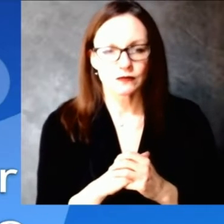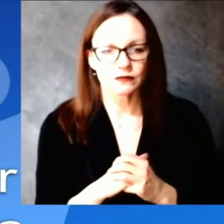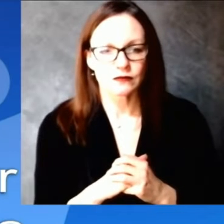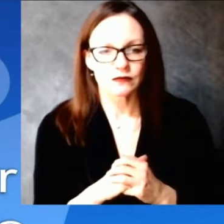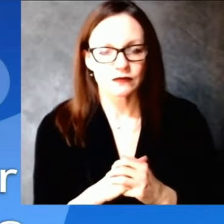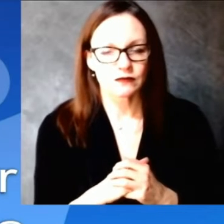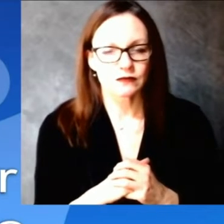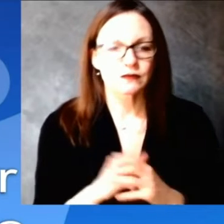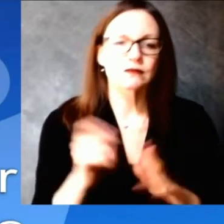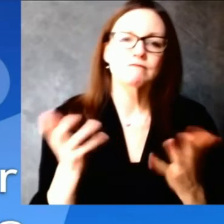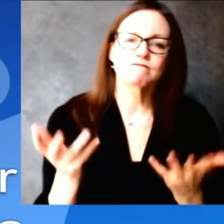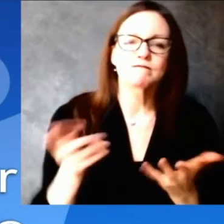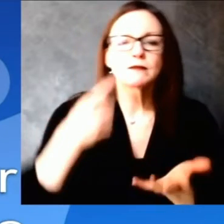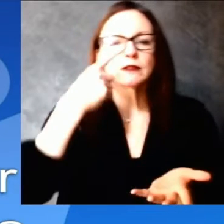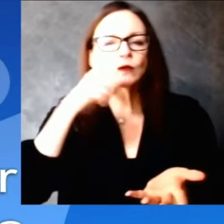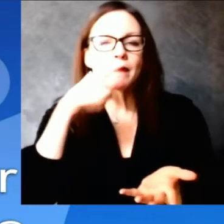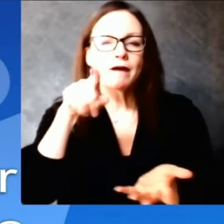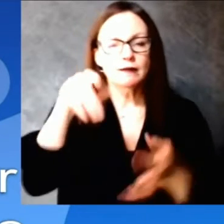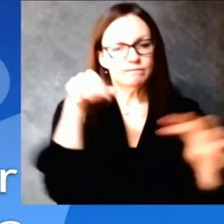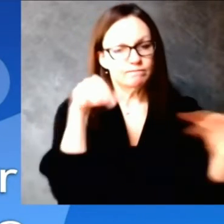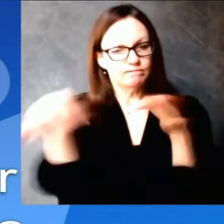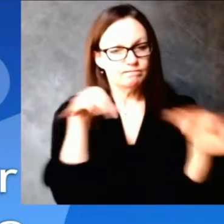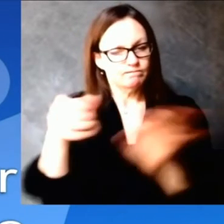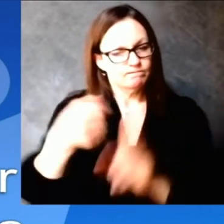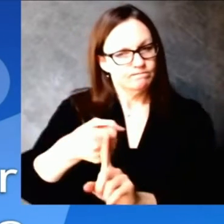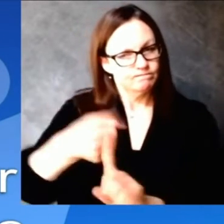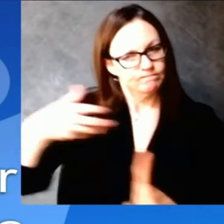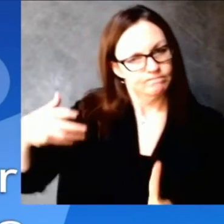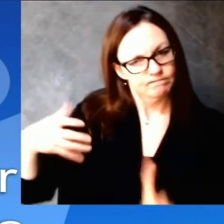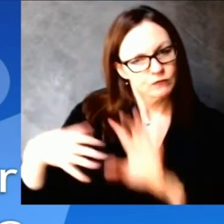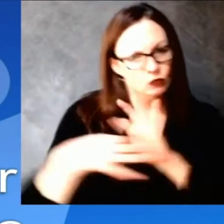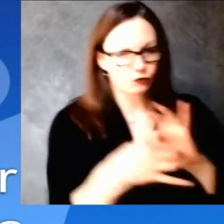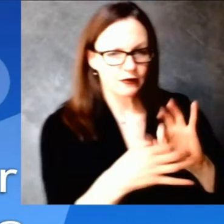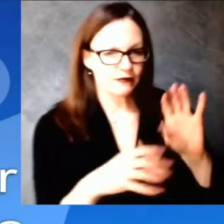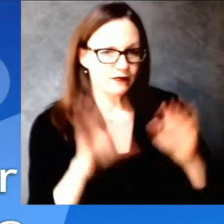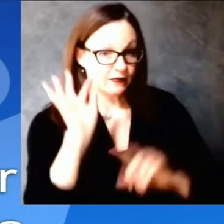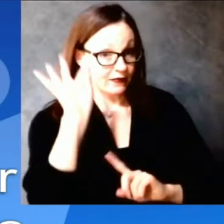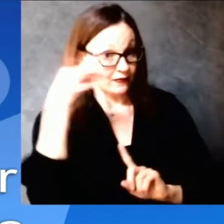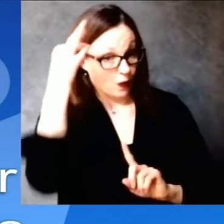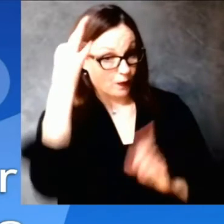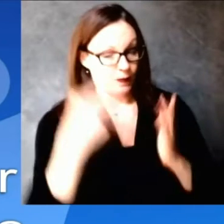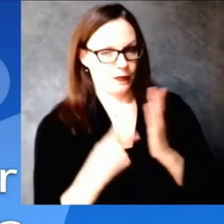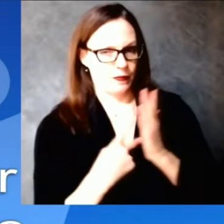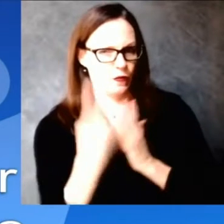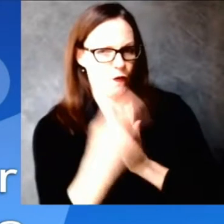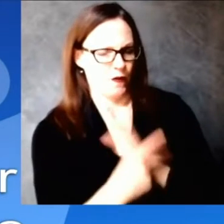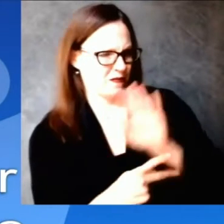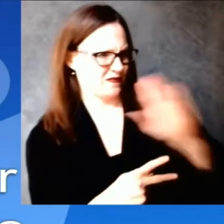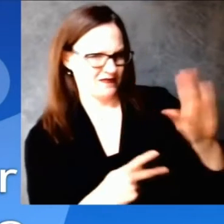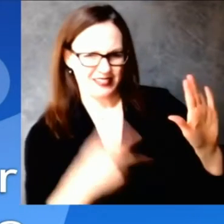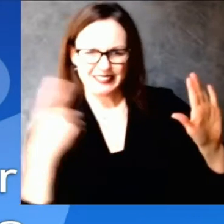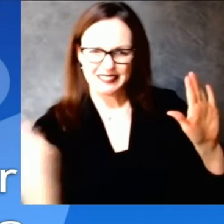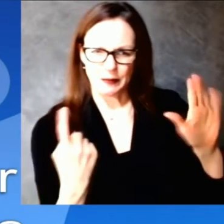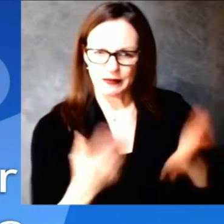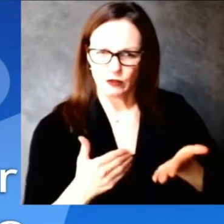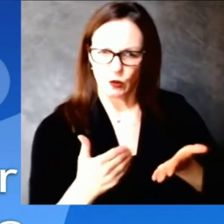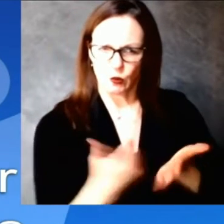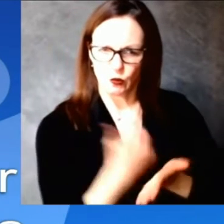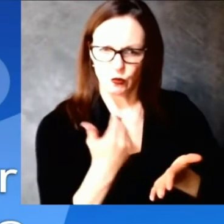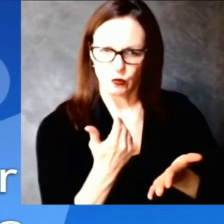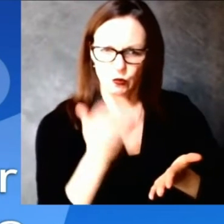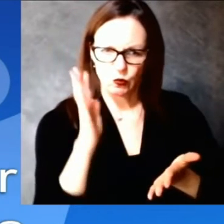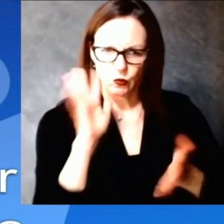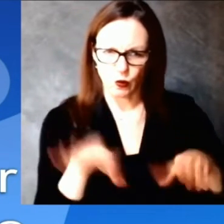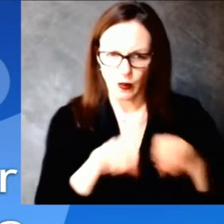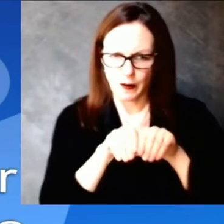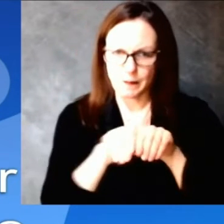the federal programs starting tomorrow at Walgreens in Wisconsin, where, which ones that might